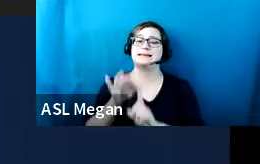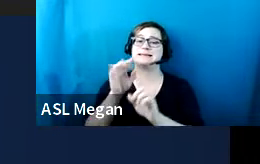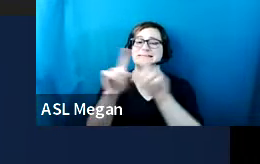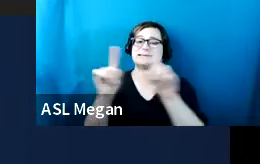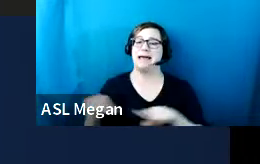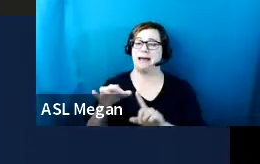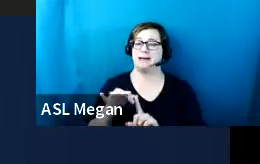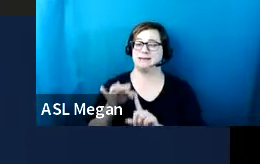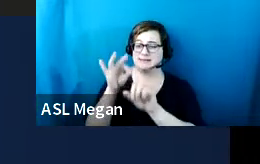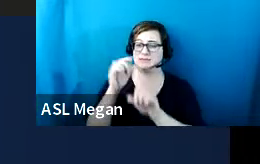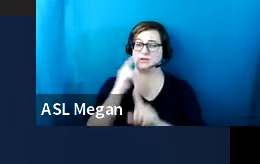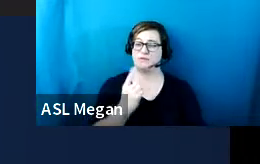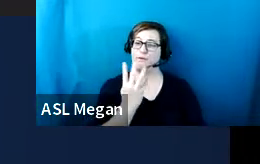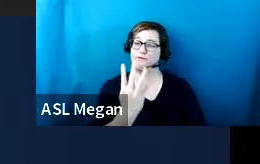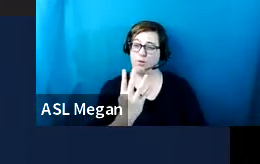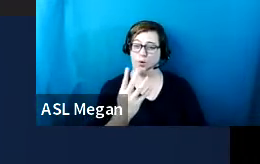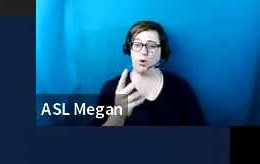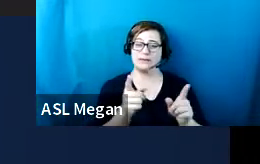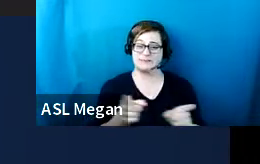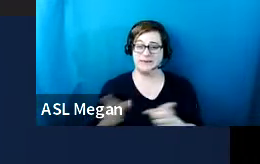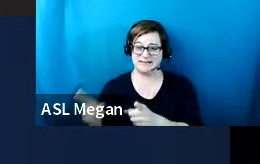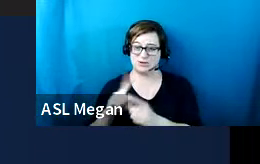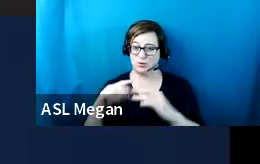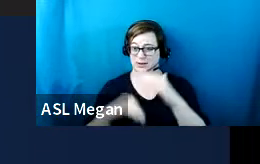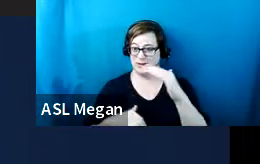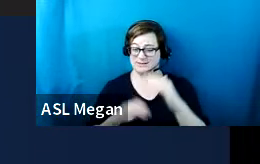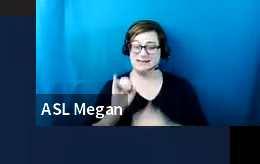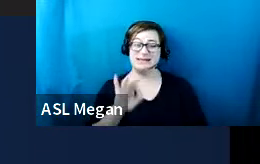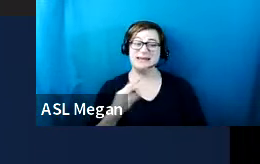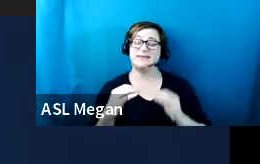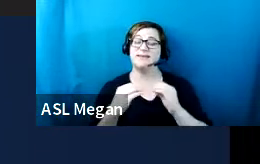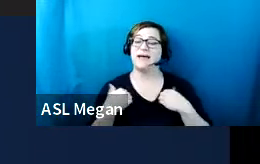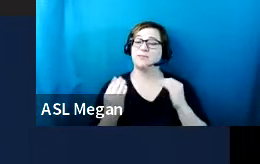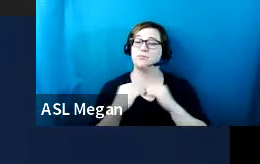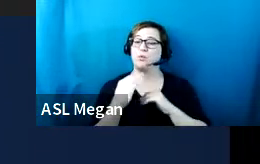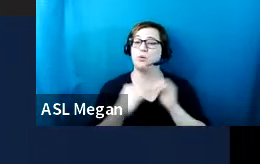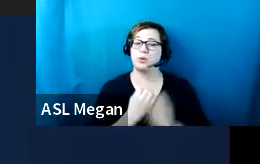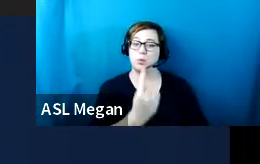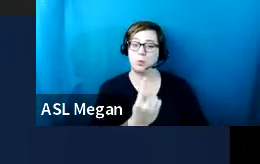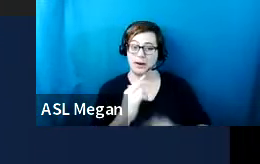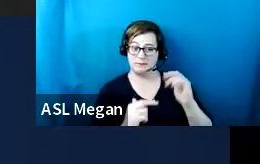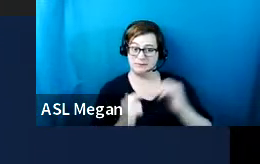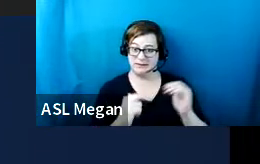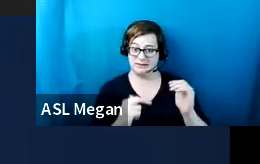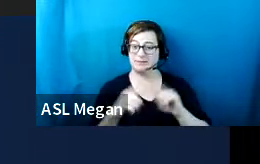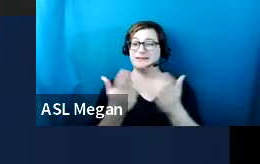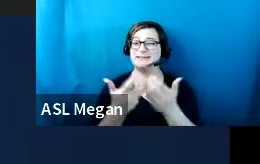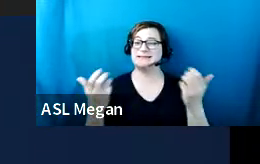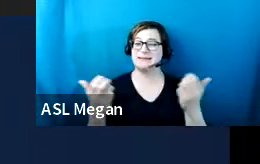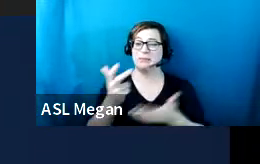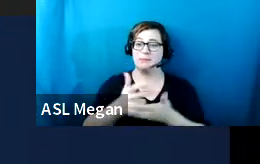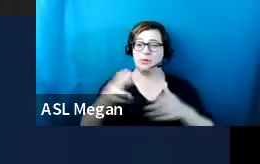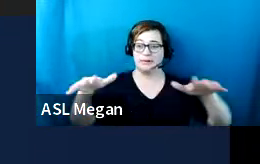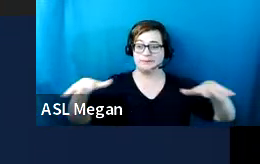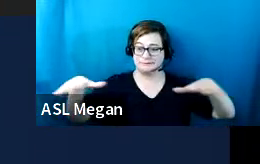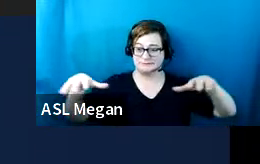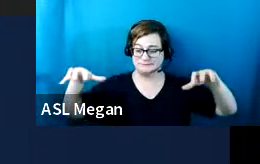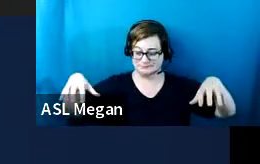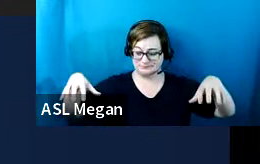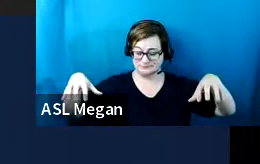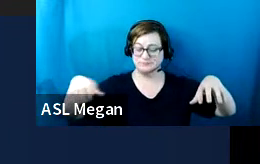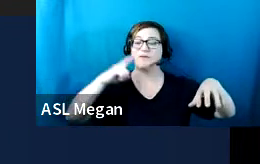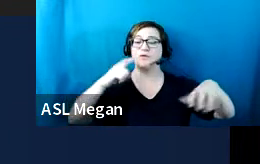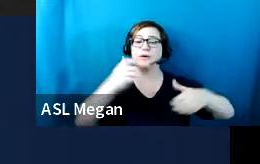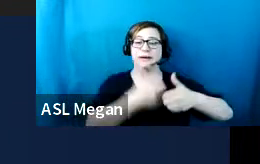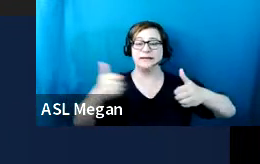fewer spaces. If a facility has more than one building with separate parking areas per building with